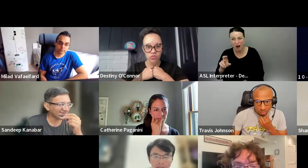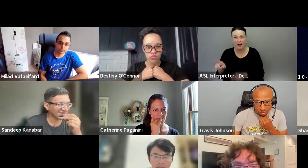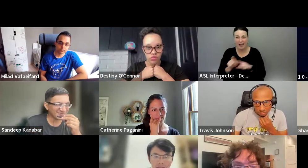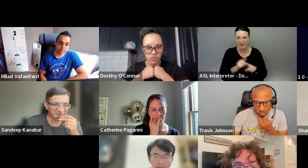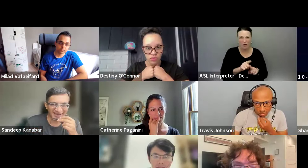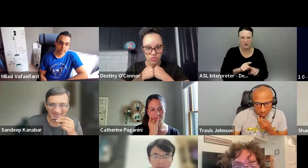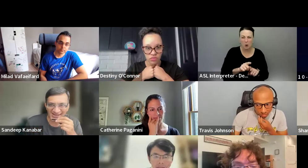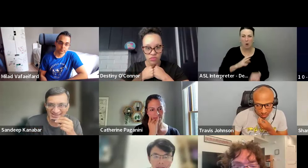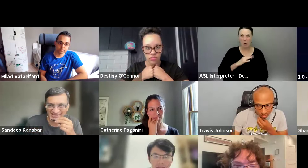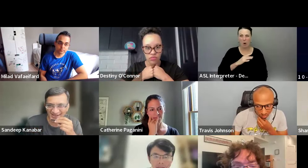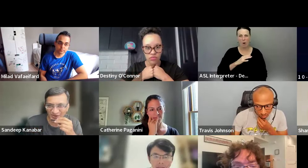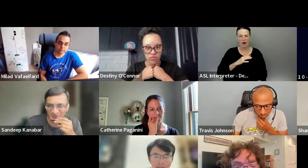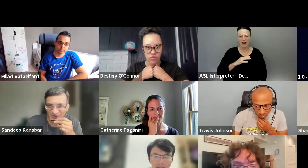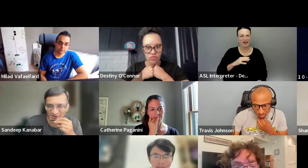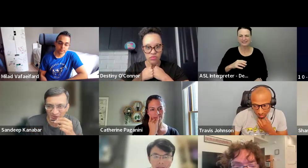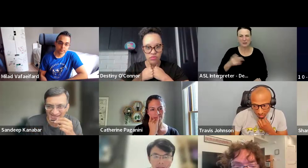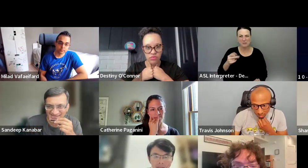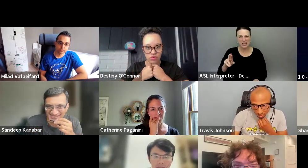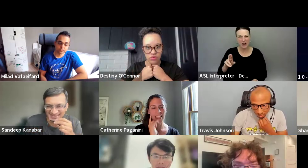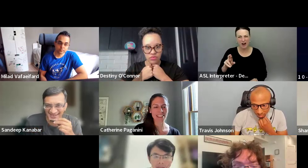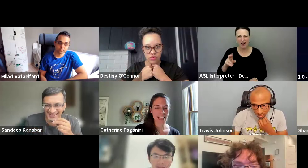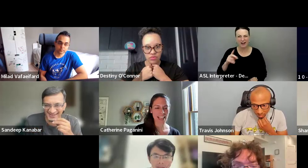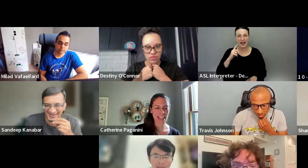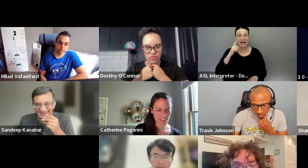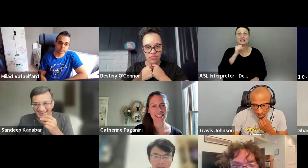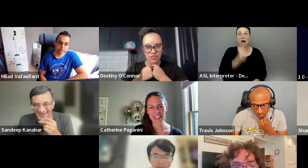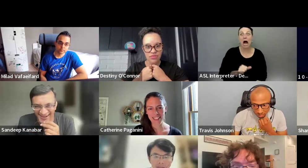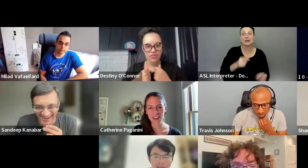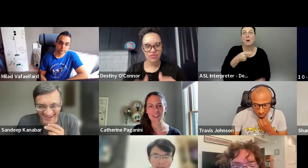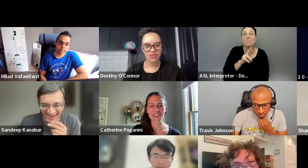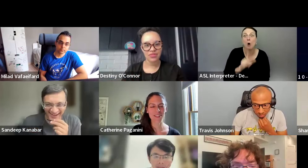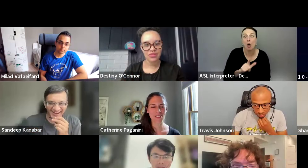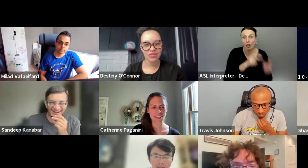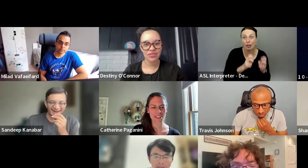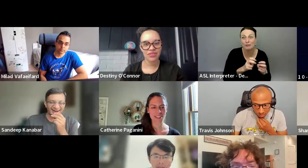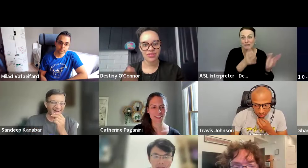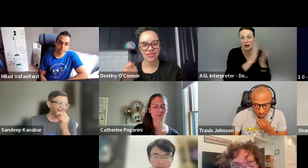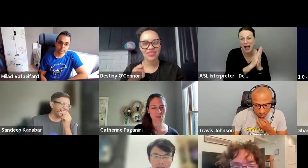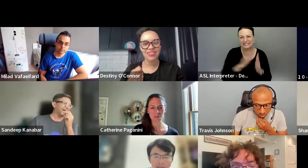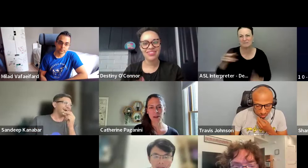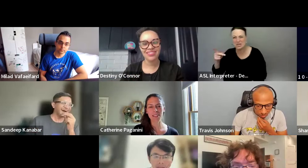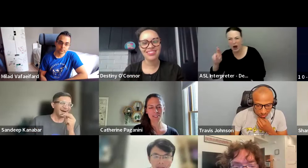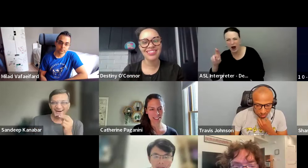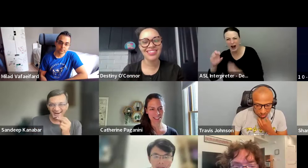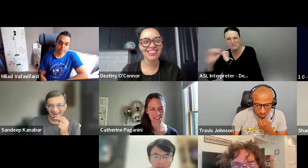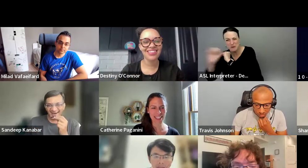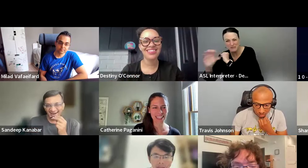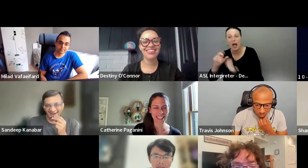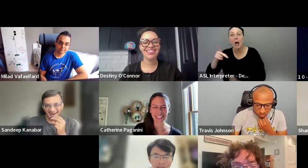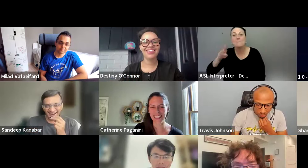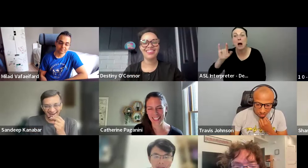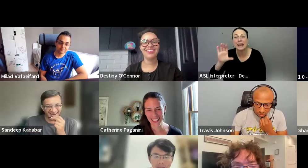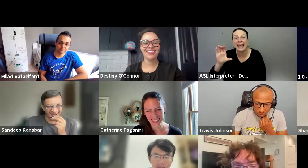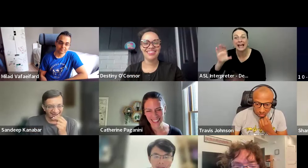joke that is public relations and not full requests. Exactly. Exactly. Always the confusion. It's a public relations.